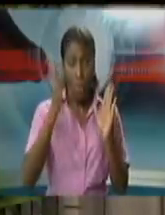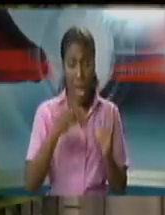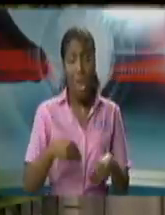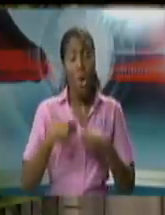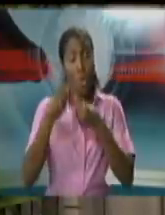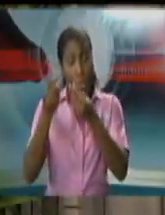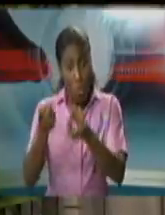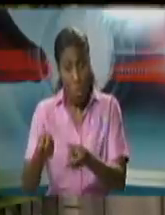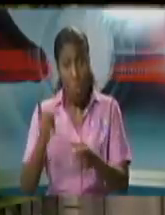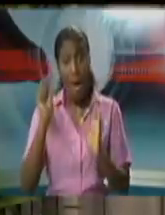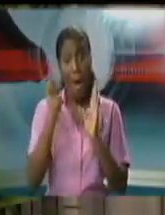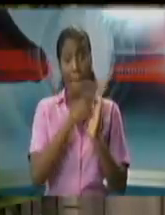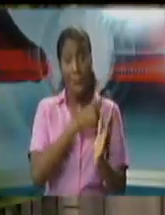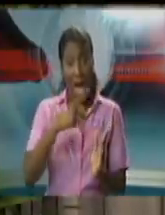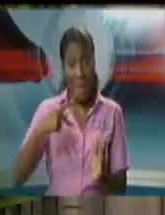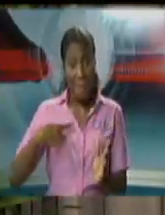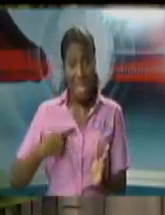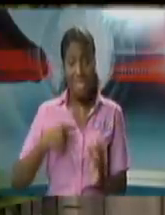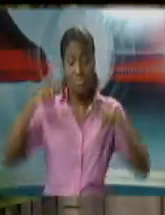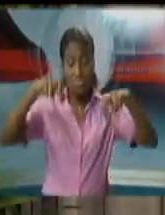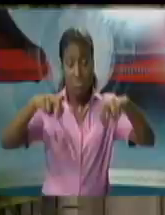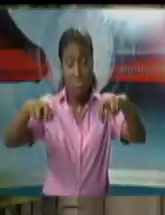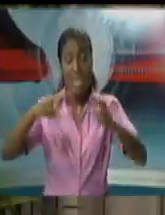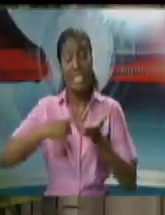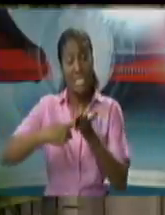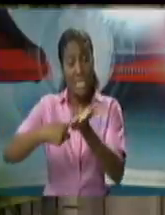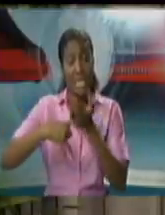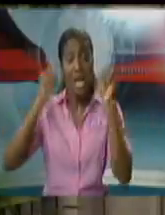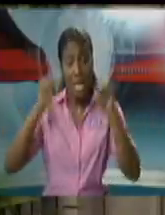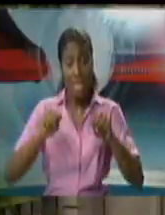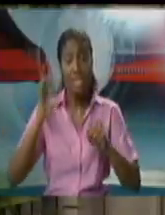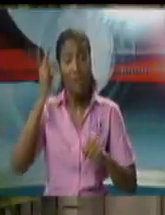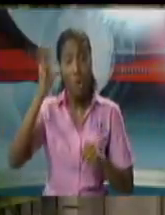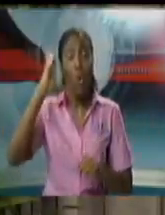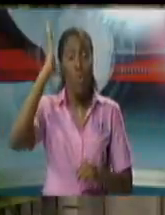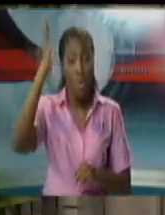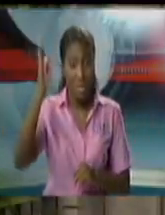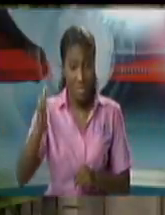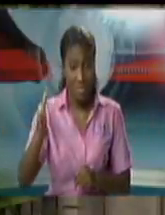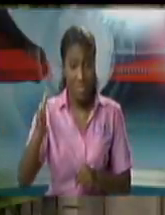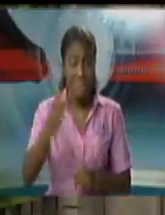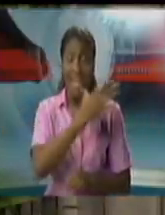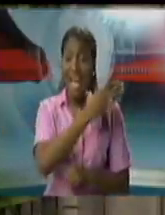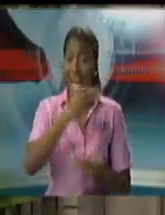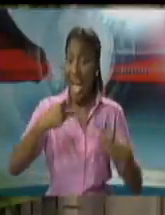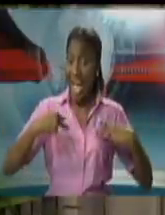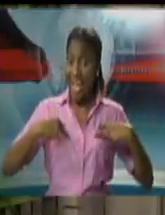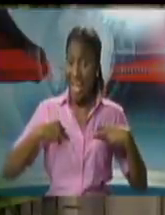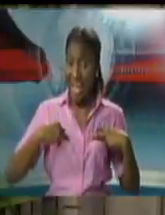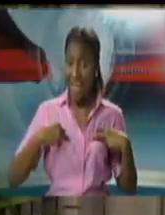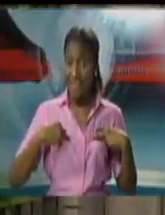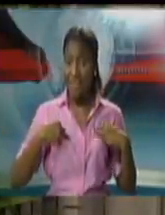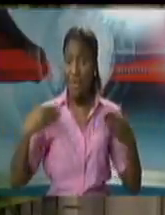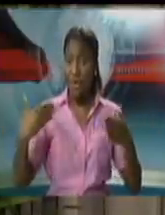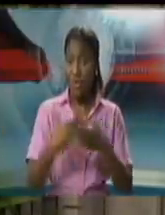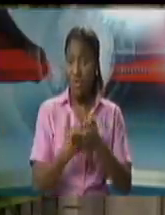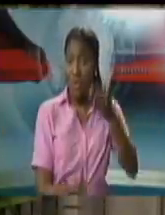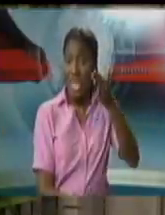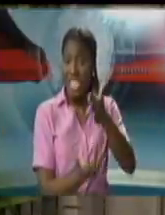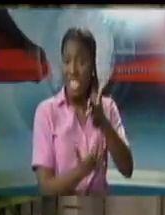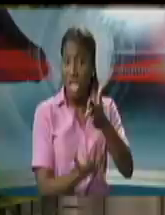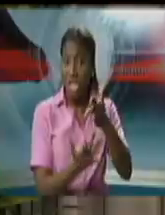also indicated that um there are there's the matter of the electronic monitoring which we intend to move into parliament